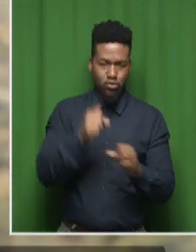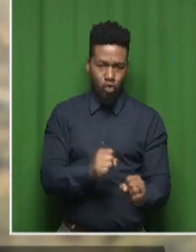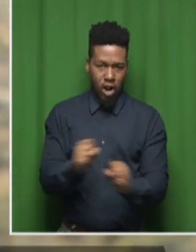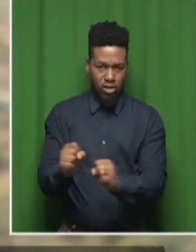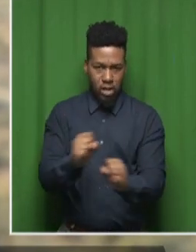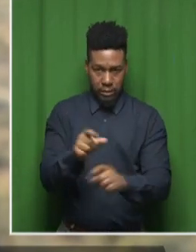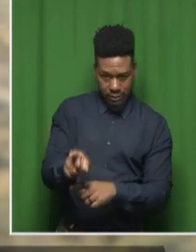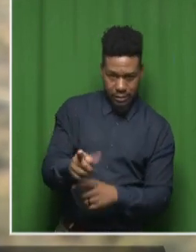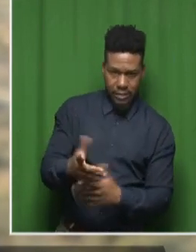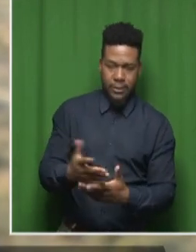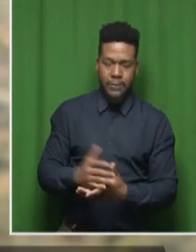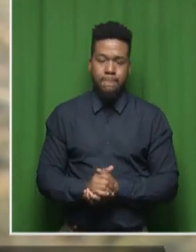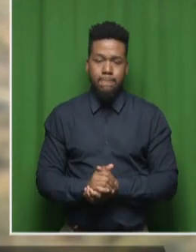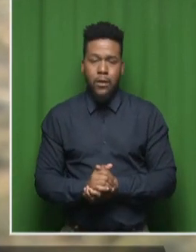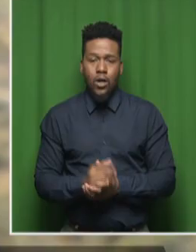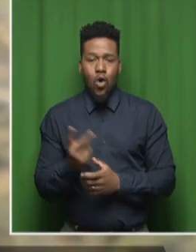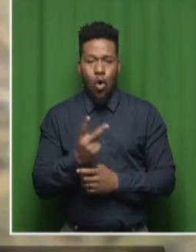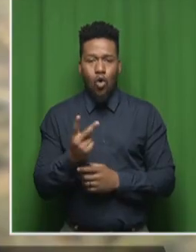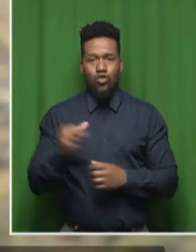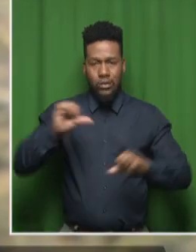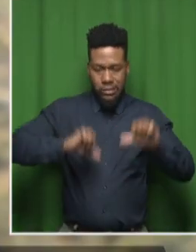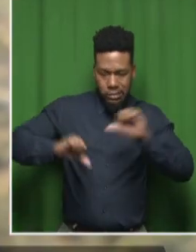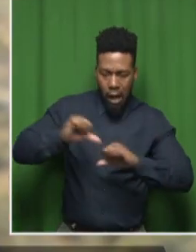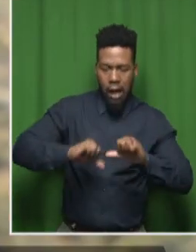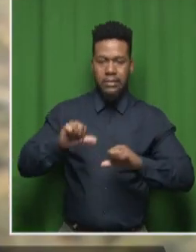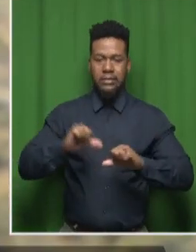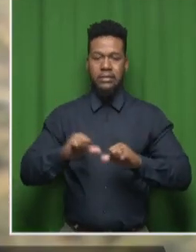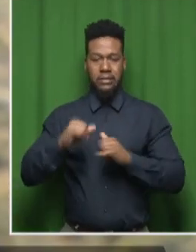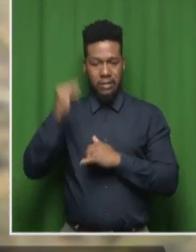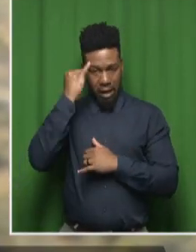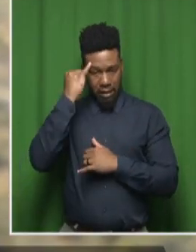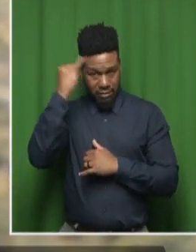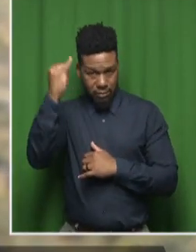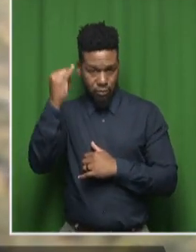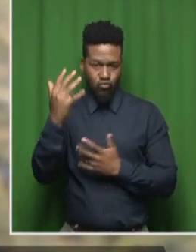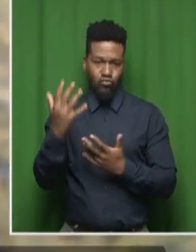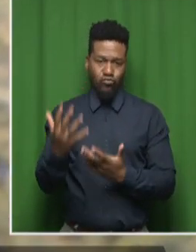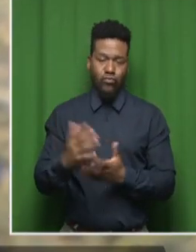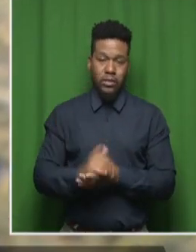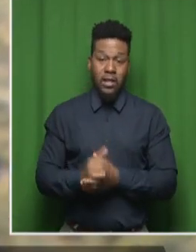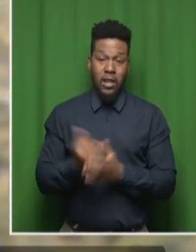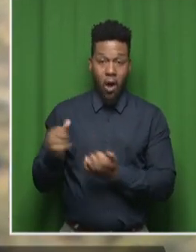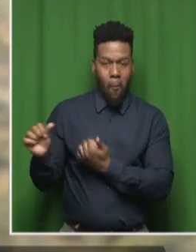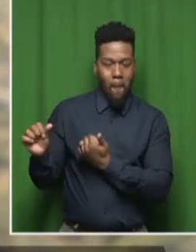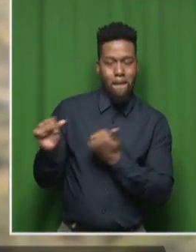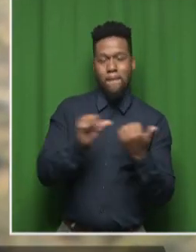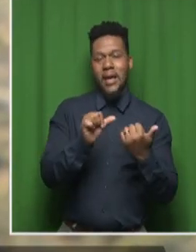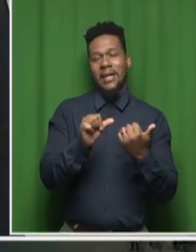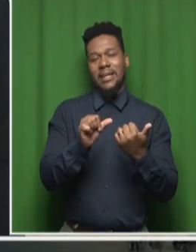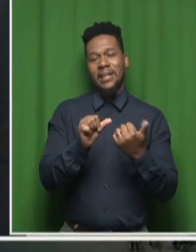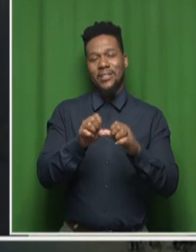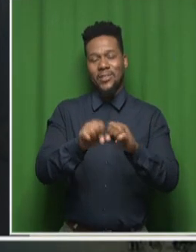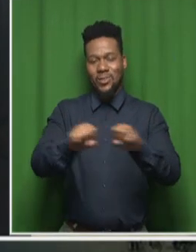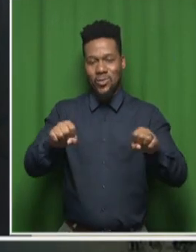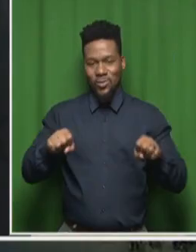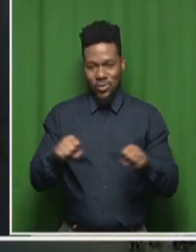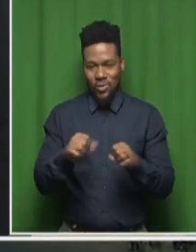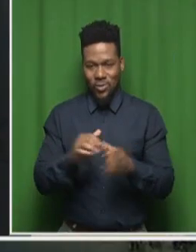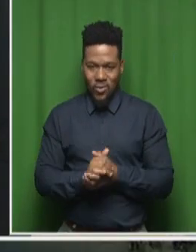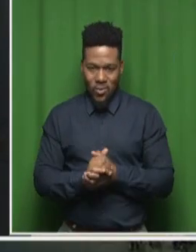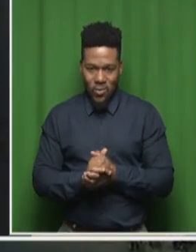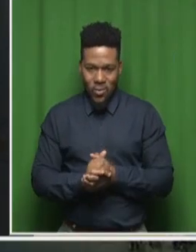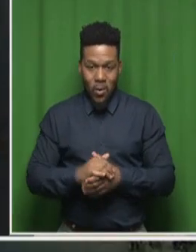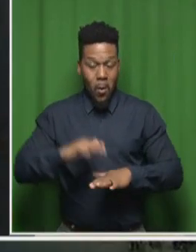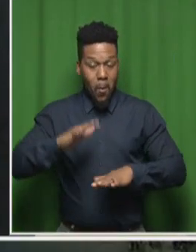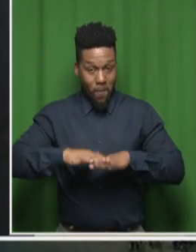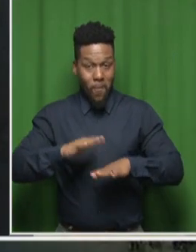associated with the science field and innovation at large. Leanne, I'm going to hand it back to you. I think we're ready for some risk to